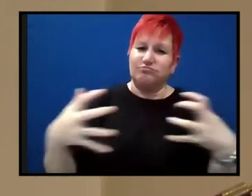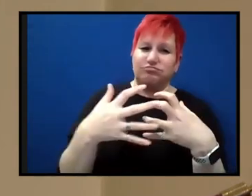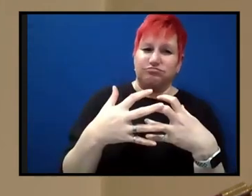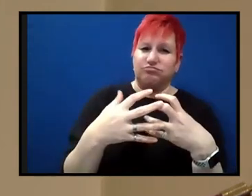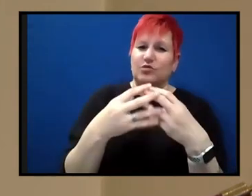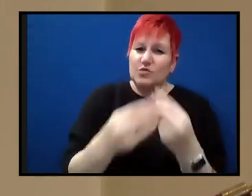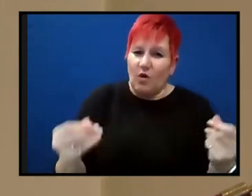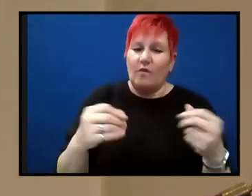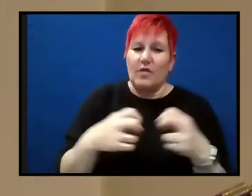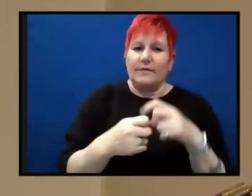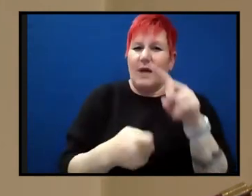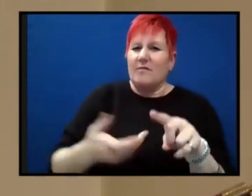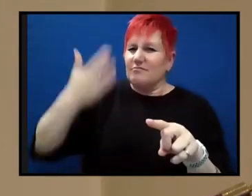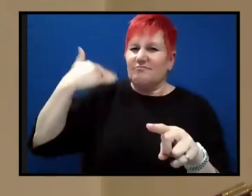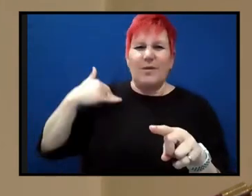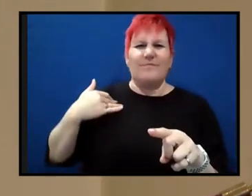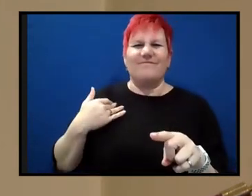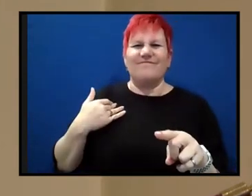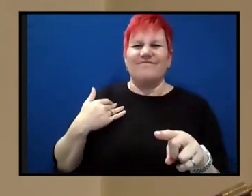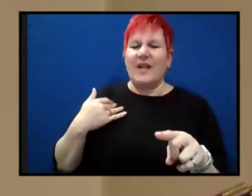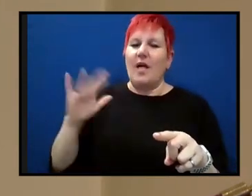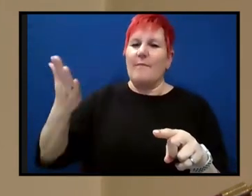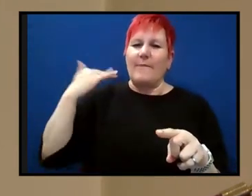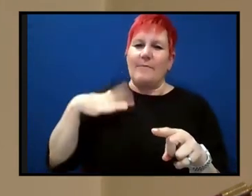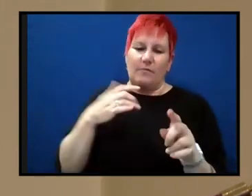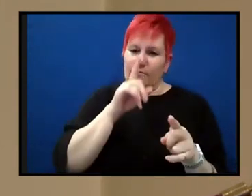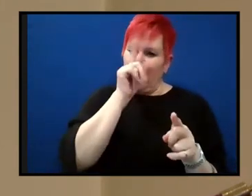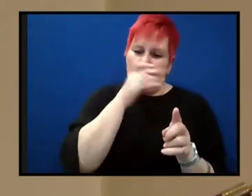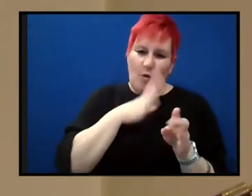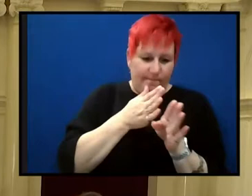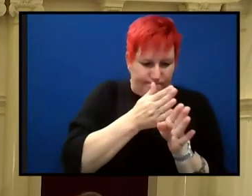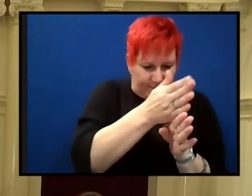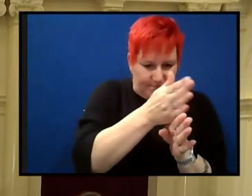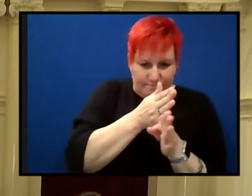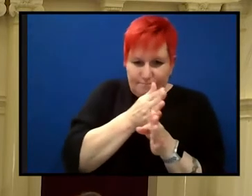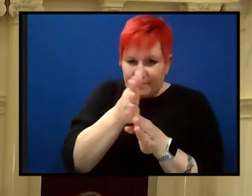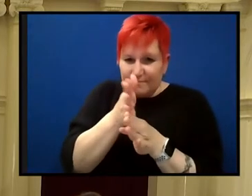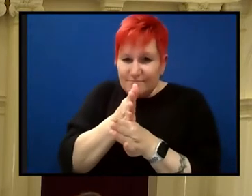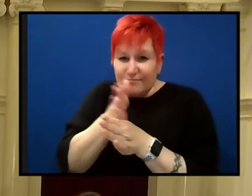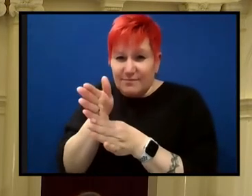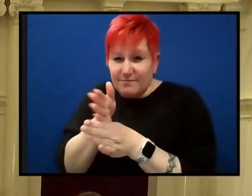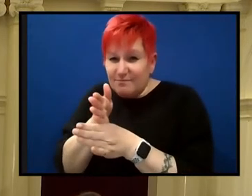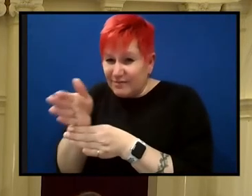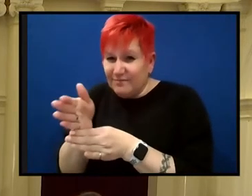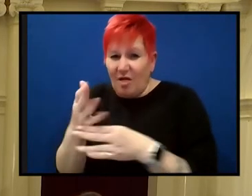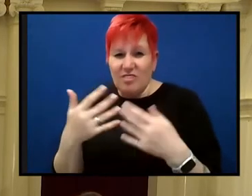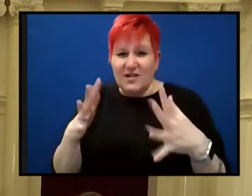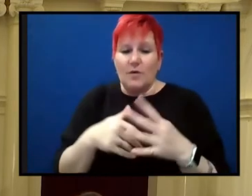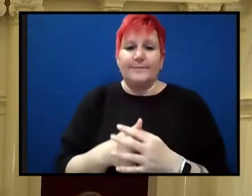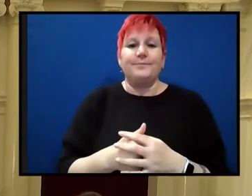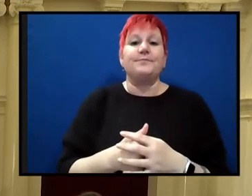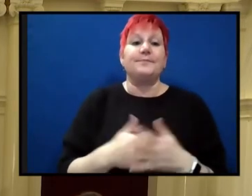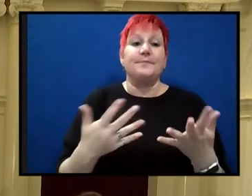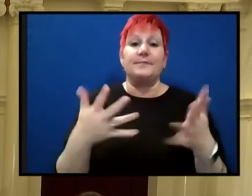history of science. People were much more on a, on a single track, but. It did bring the different parts of the geosciences together.